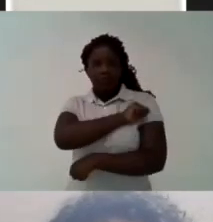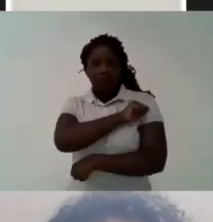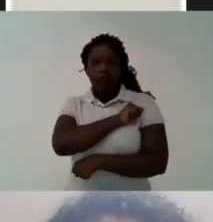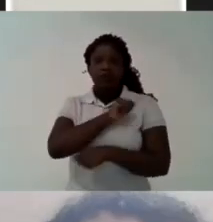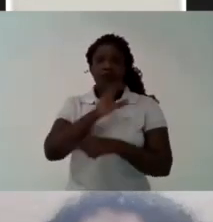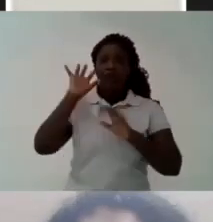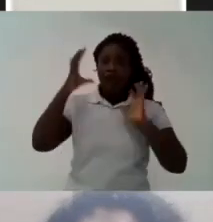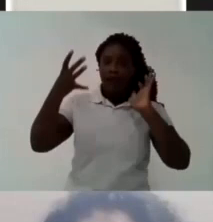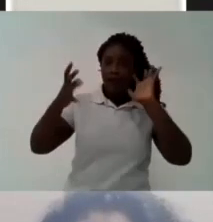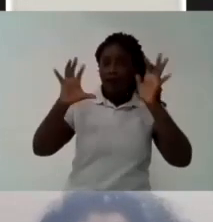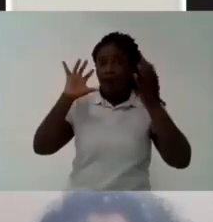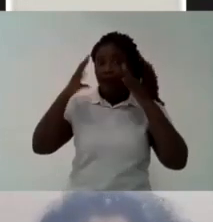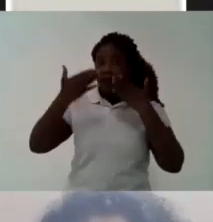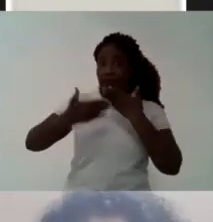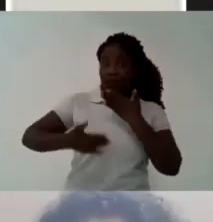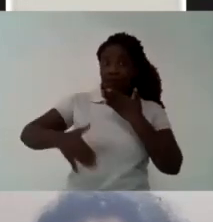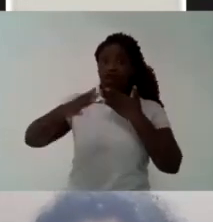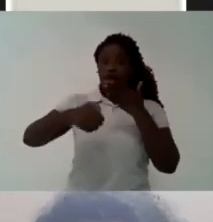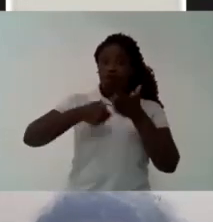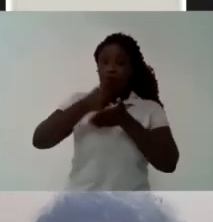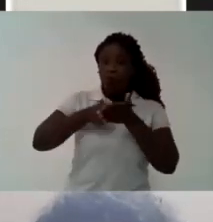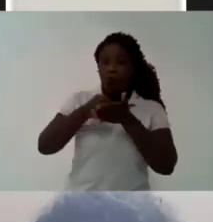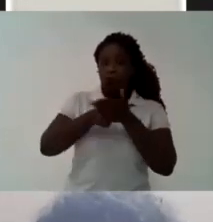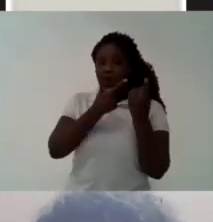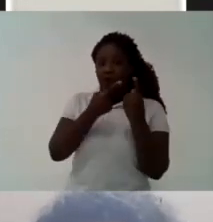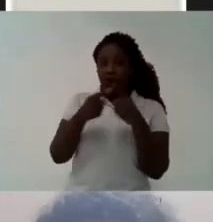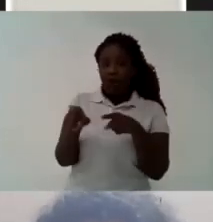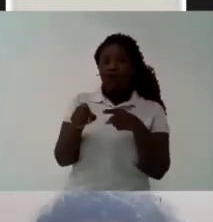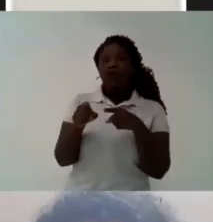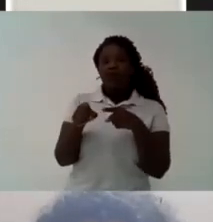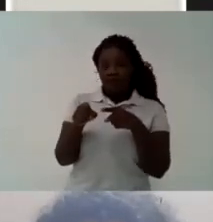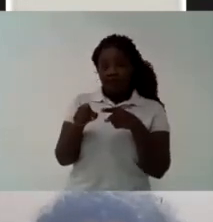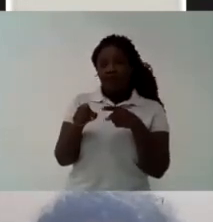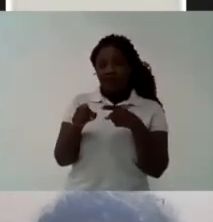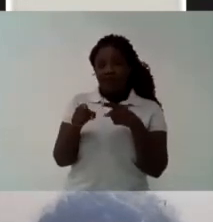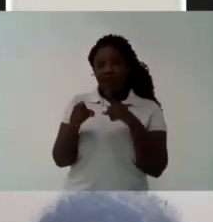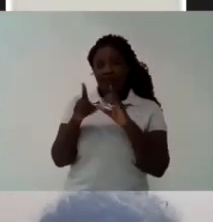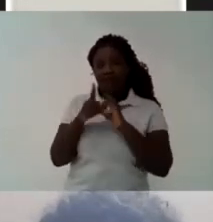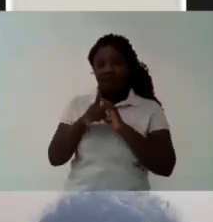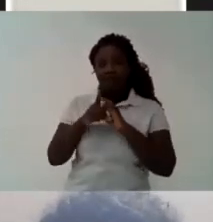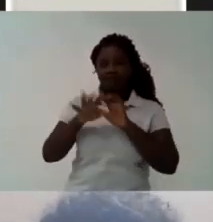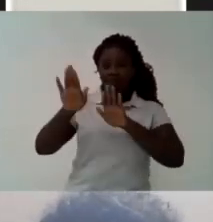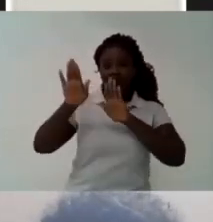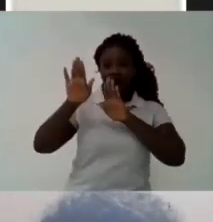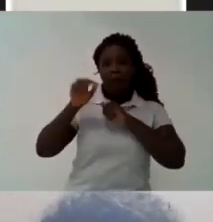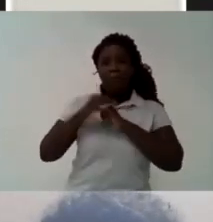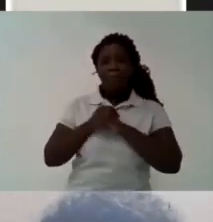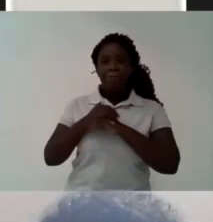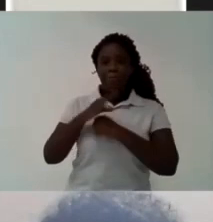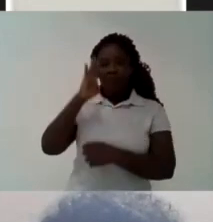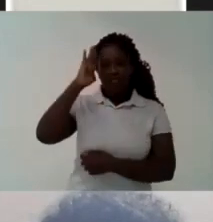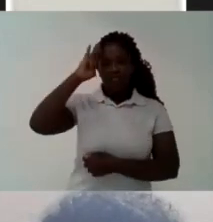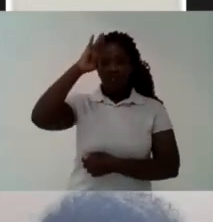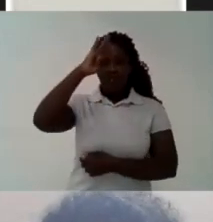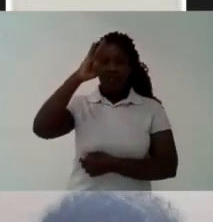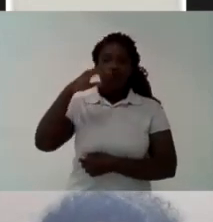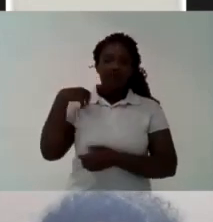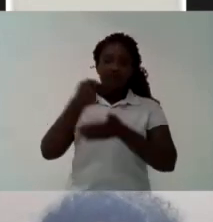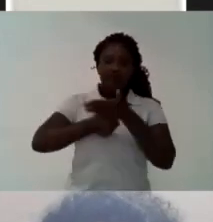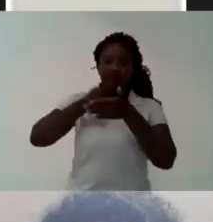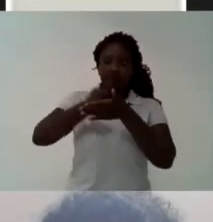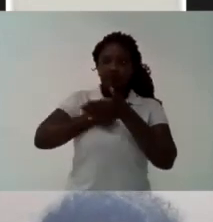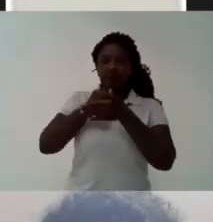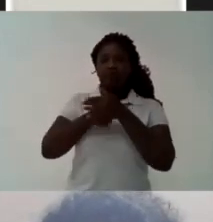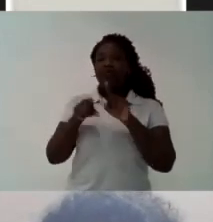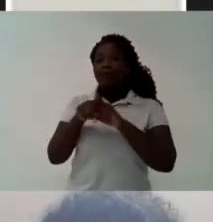very important entities in the country Which is the UNE, the OAB, that